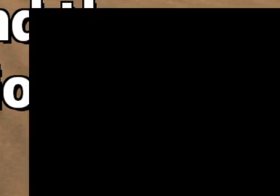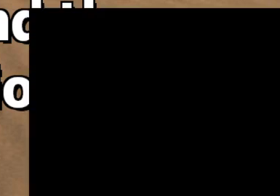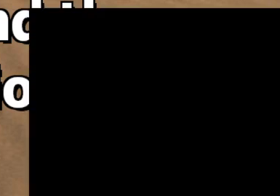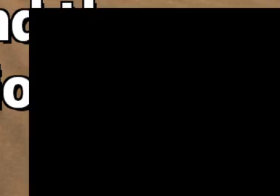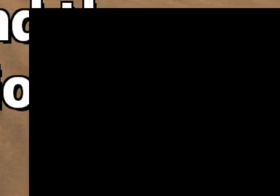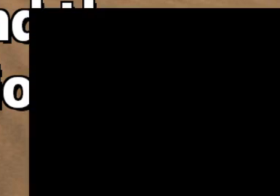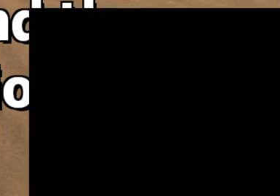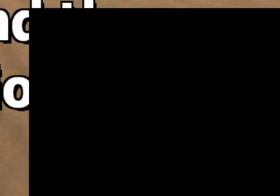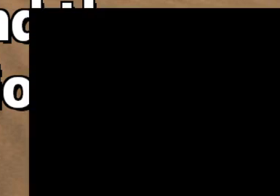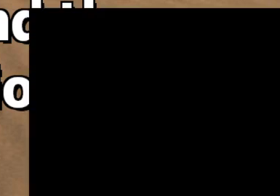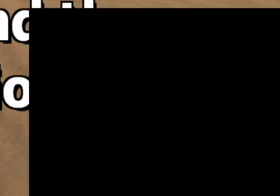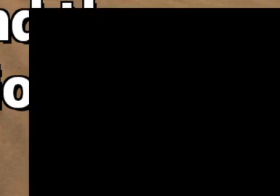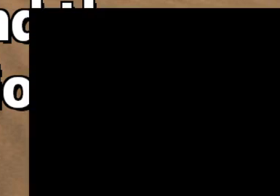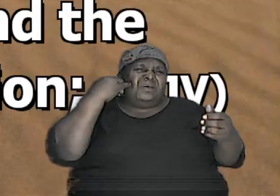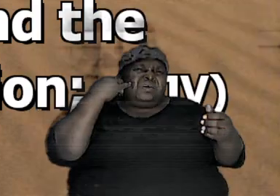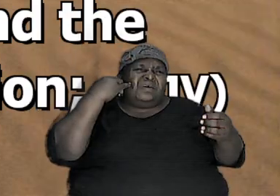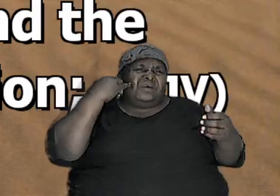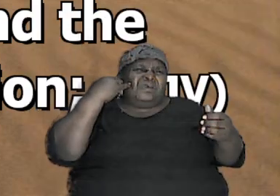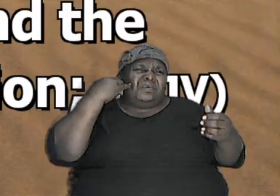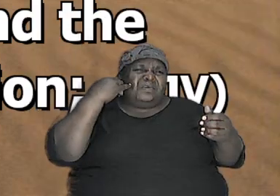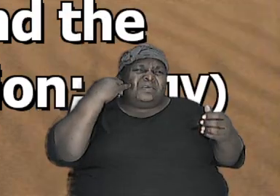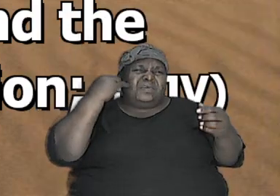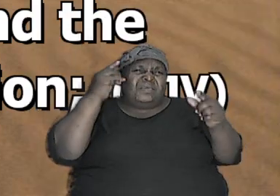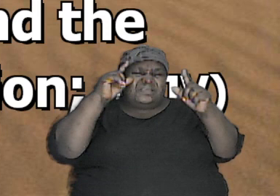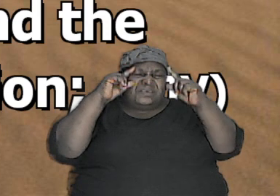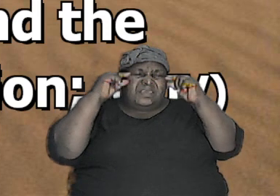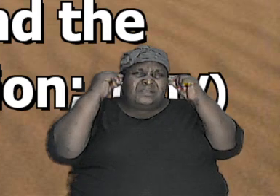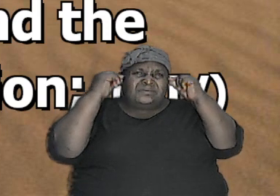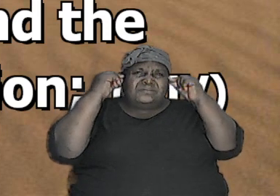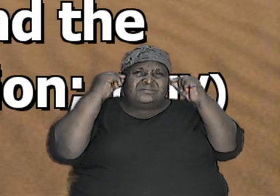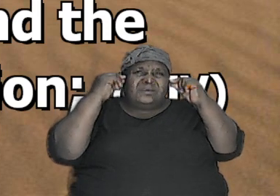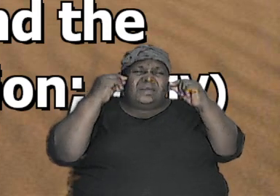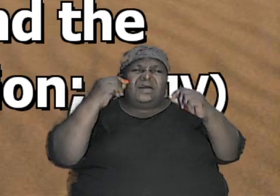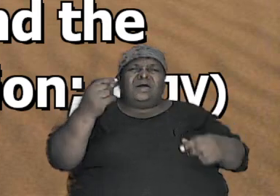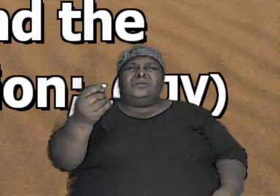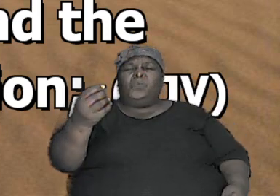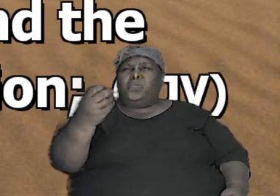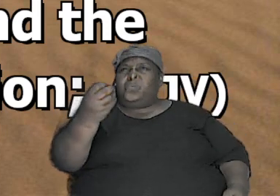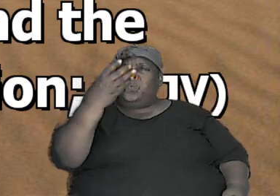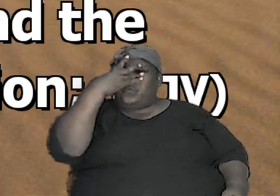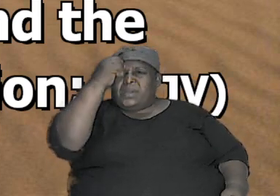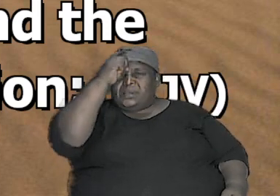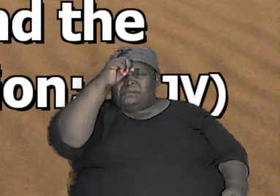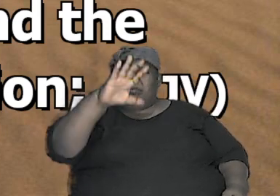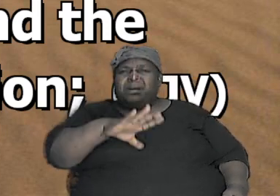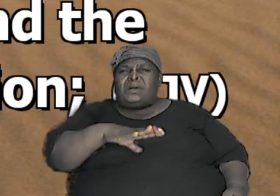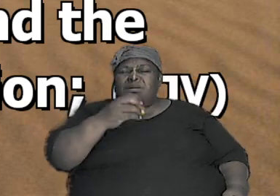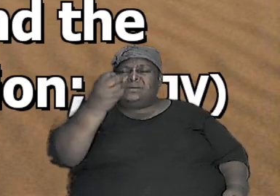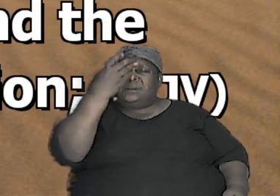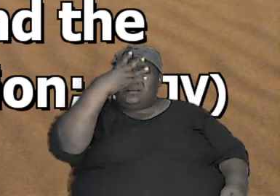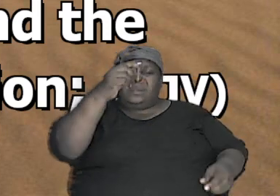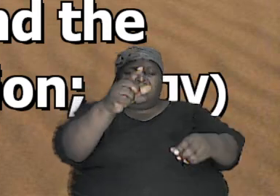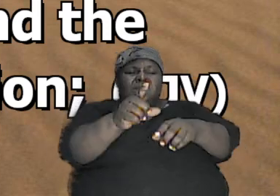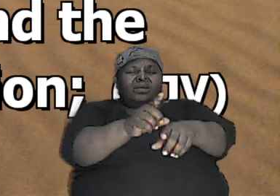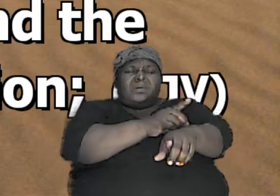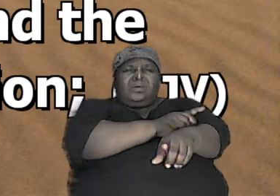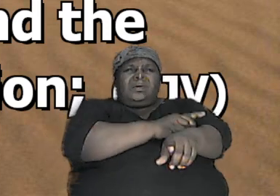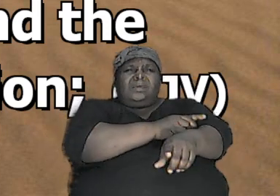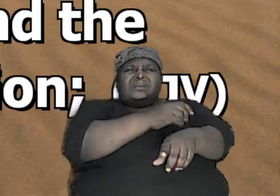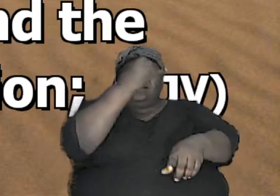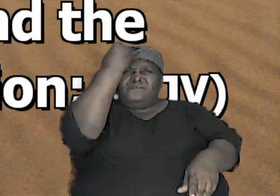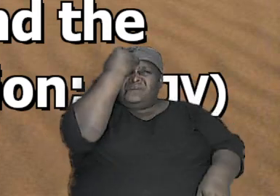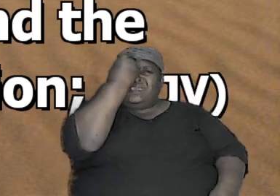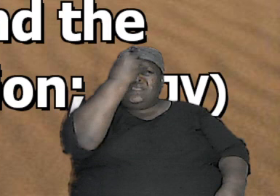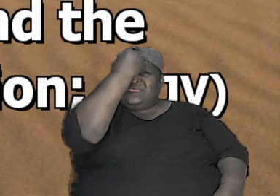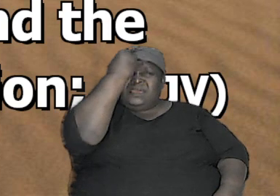Chinese are Chinese and the white folks are white folks and the black people are black people and you have Indians over there